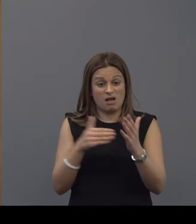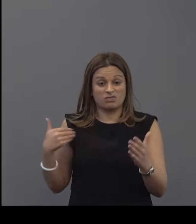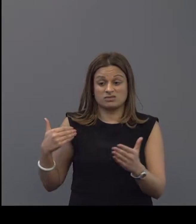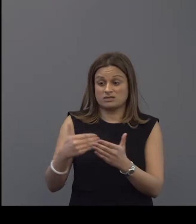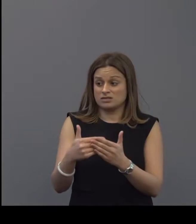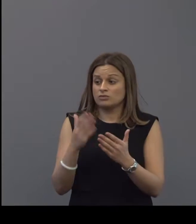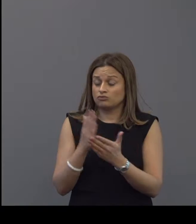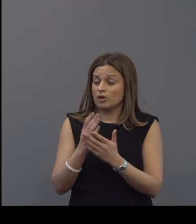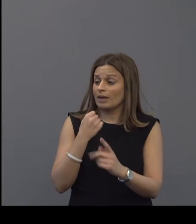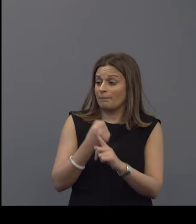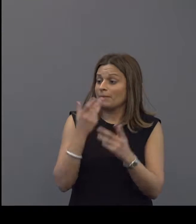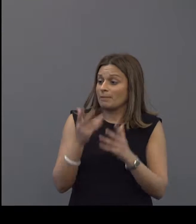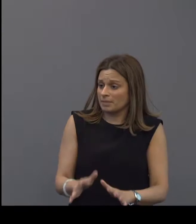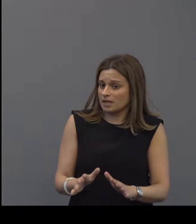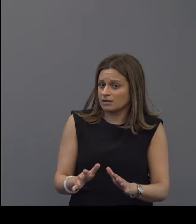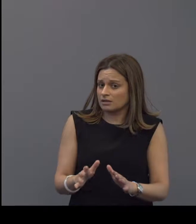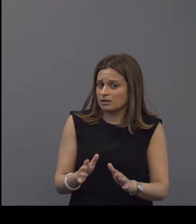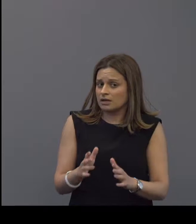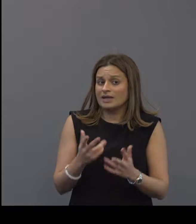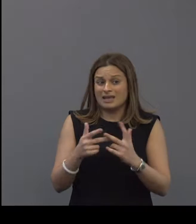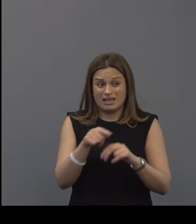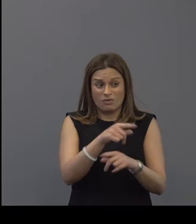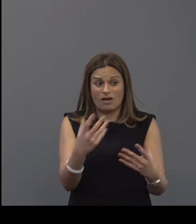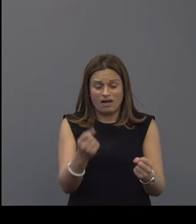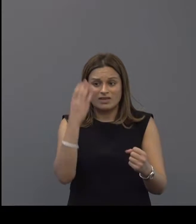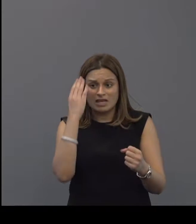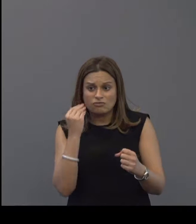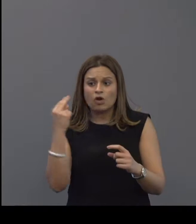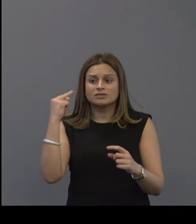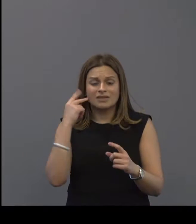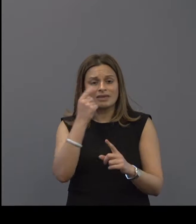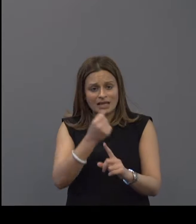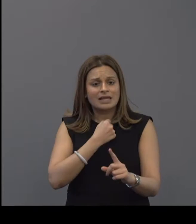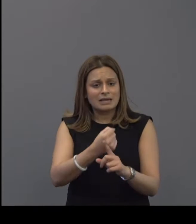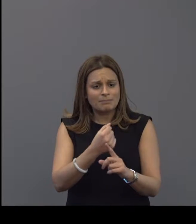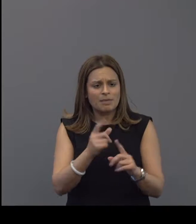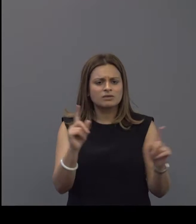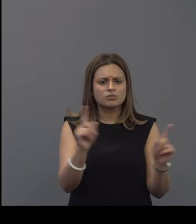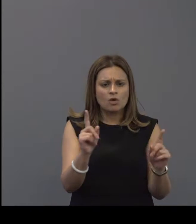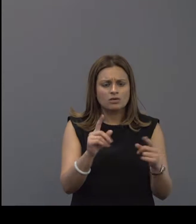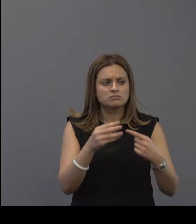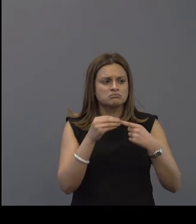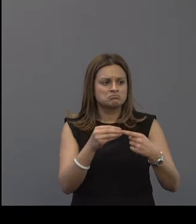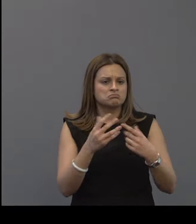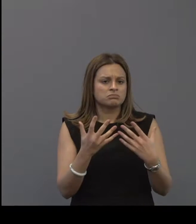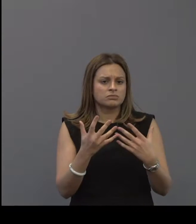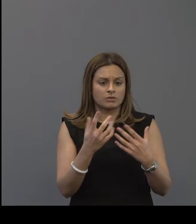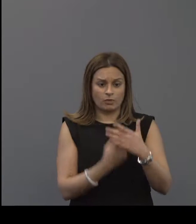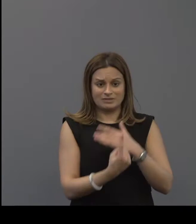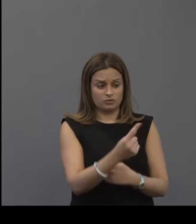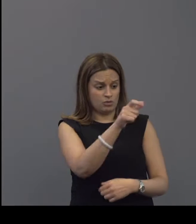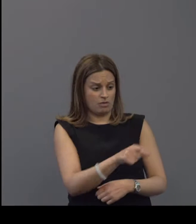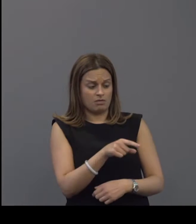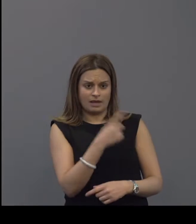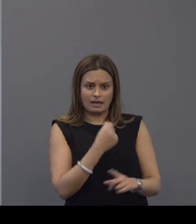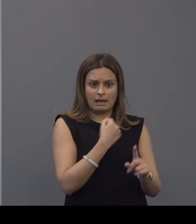a there's a real impact of having hearing loss or deafness both in terms of the the individual